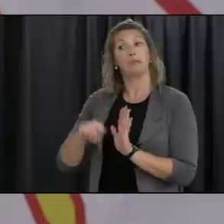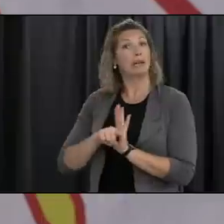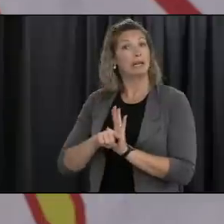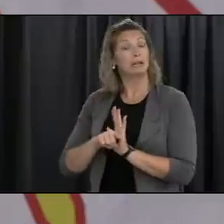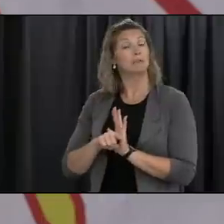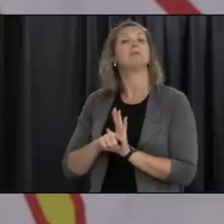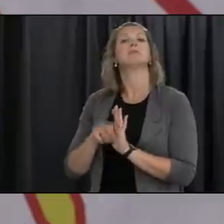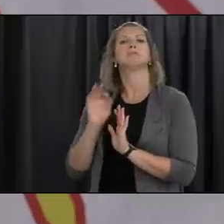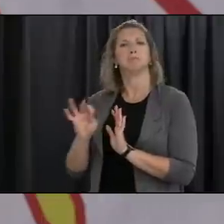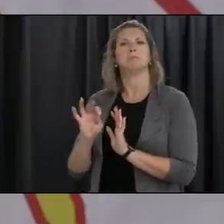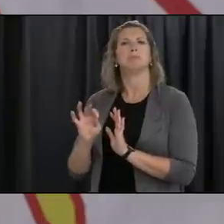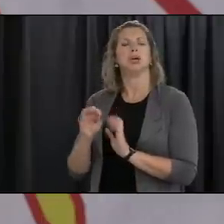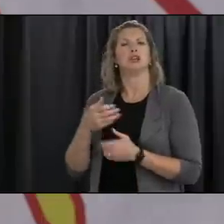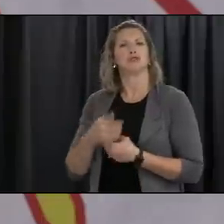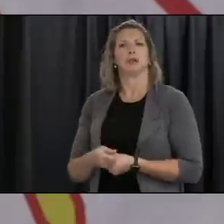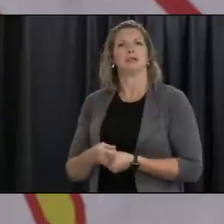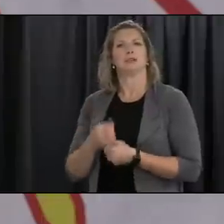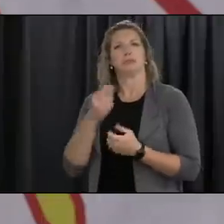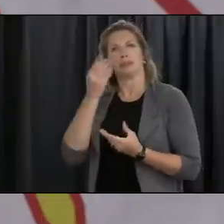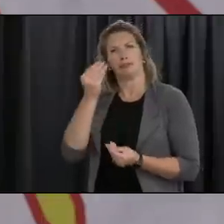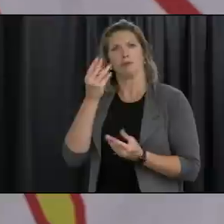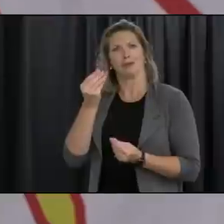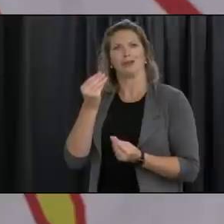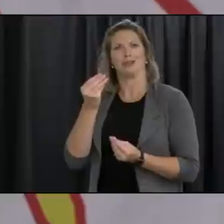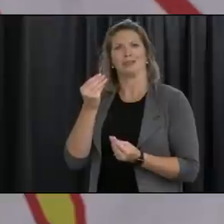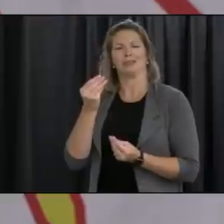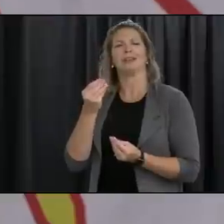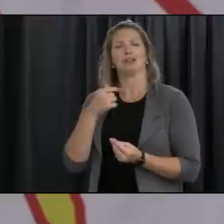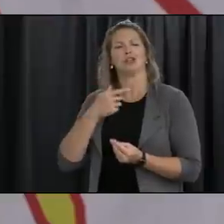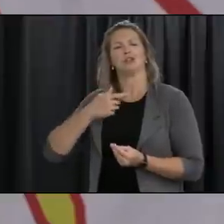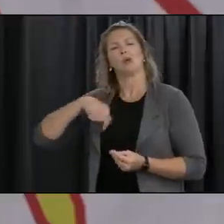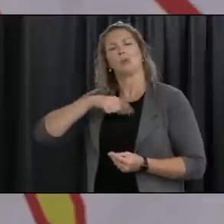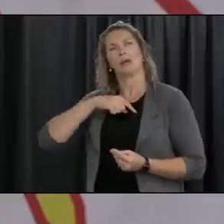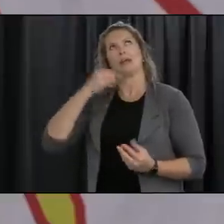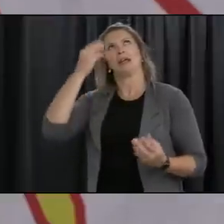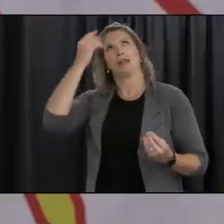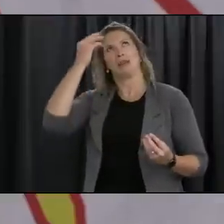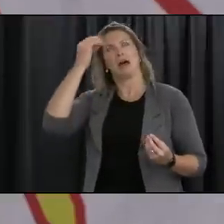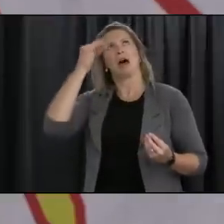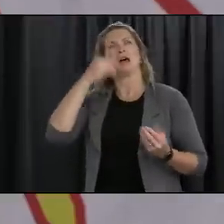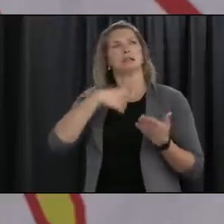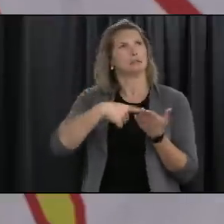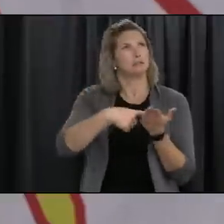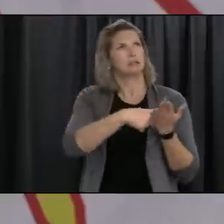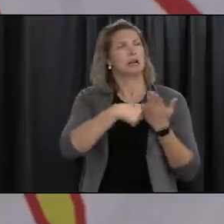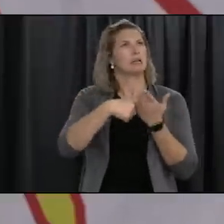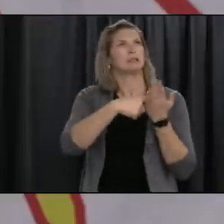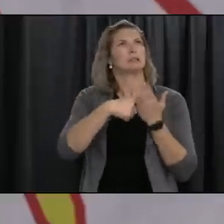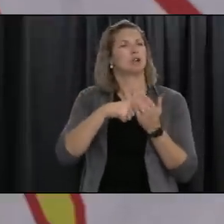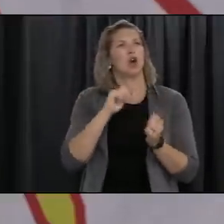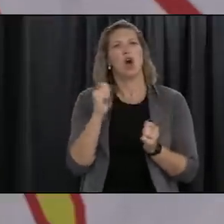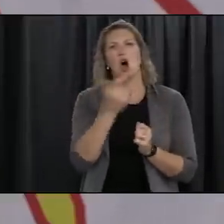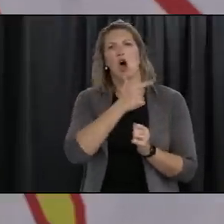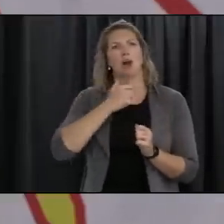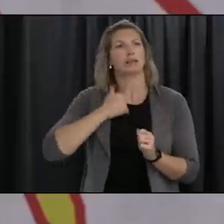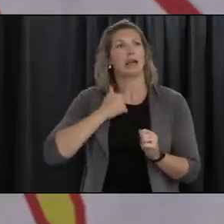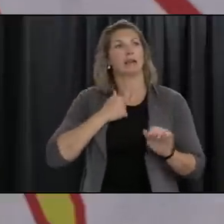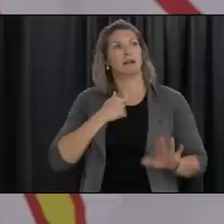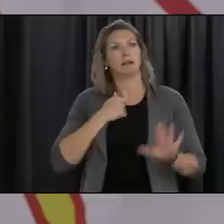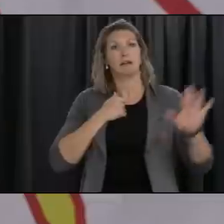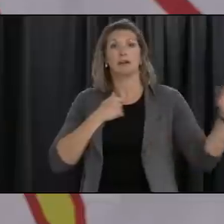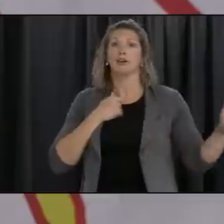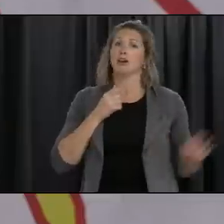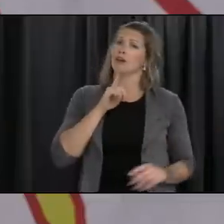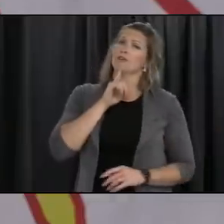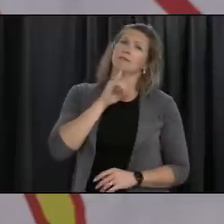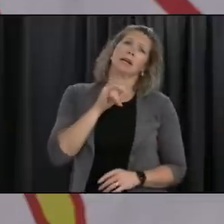uh period of point with a period of time with lots of um thought and consultation from across the country i really wish that